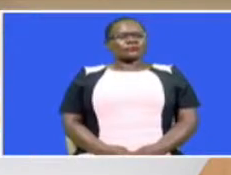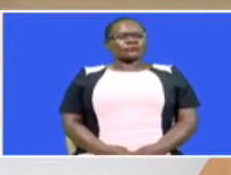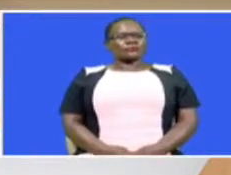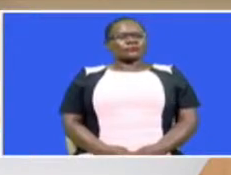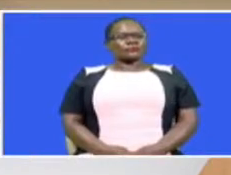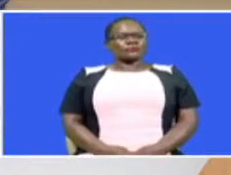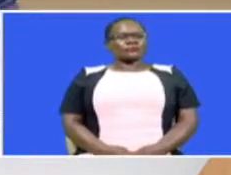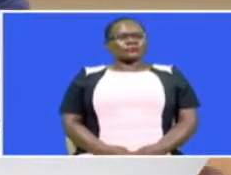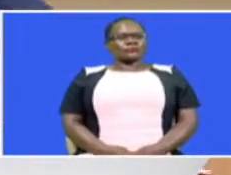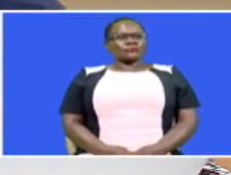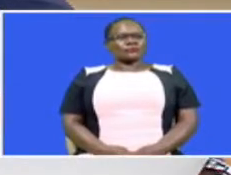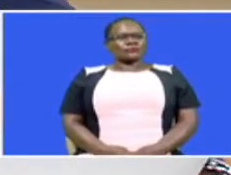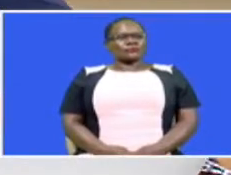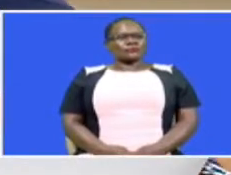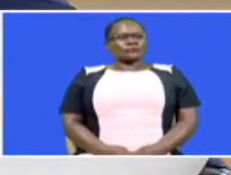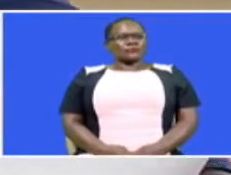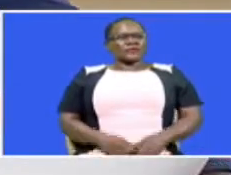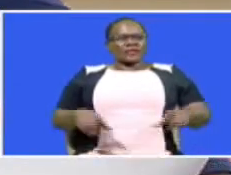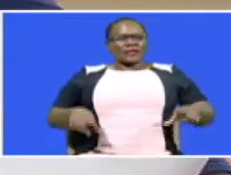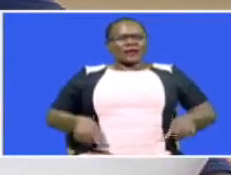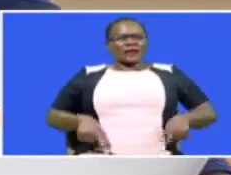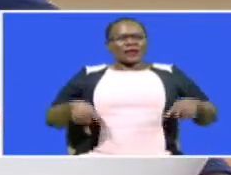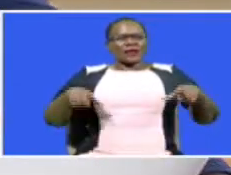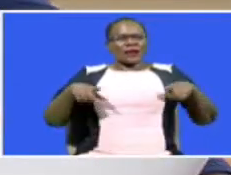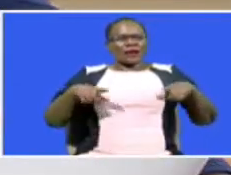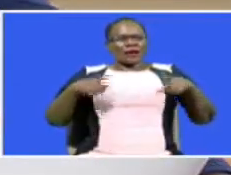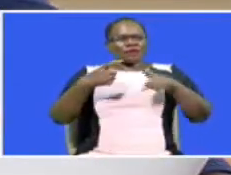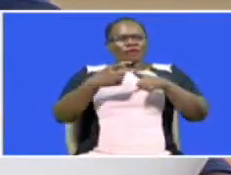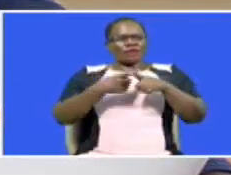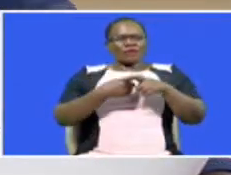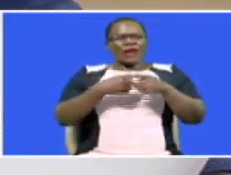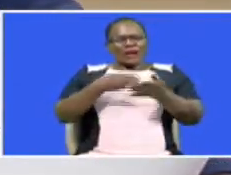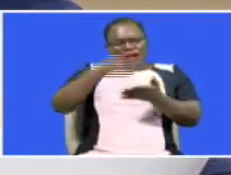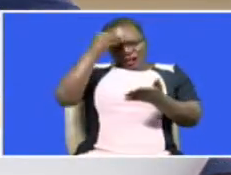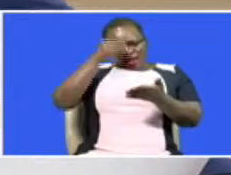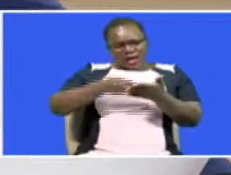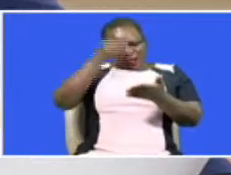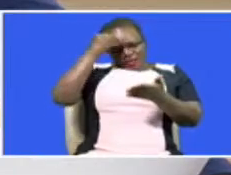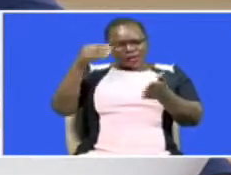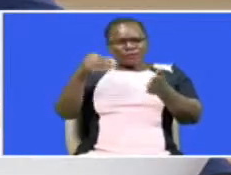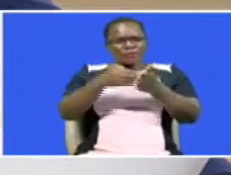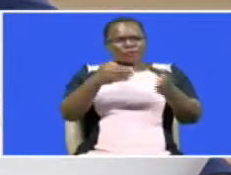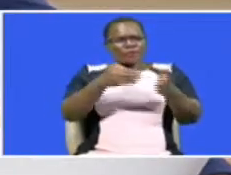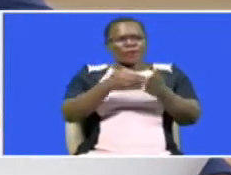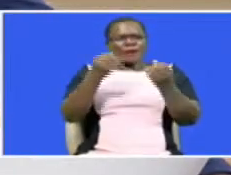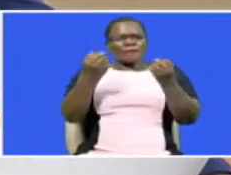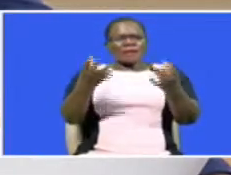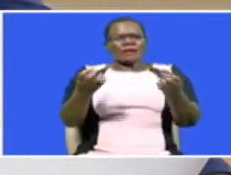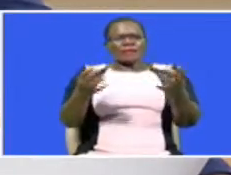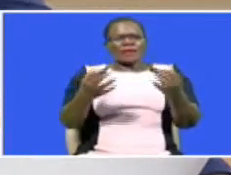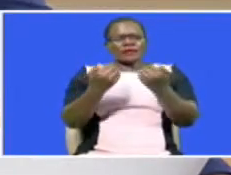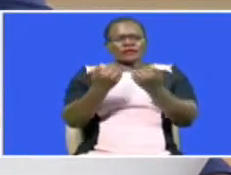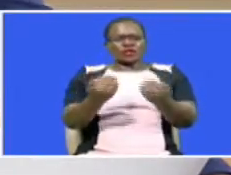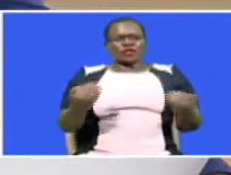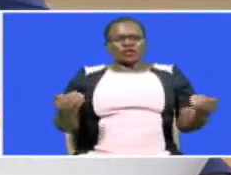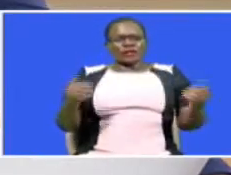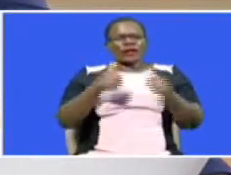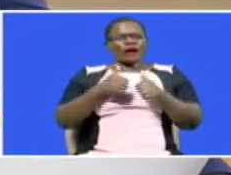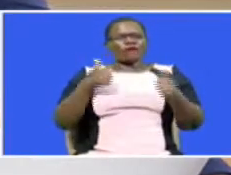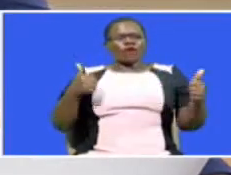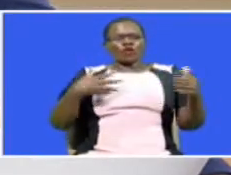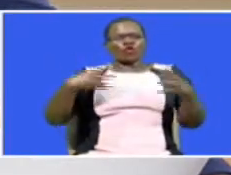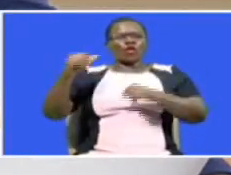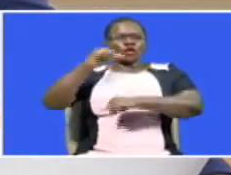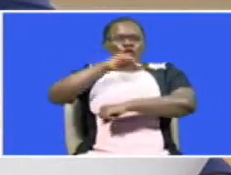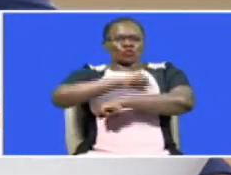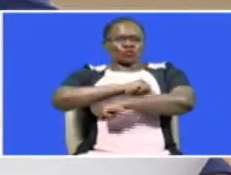And away from that, learning from or learning in many schools was today disrupted after many of the pupils and students kept away